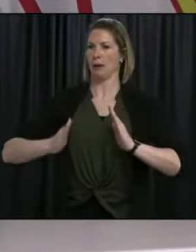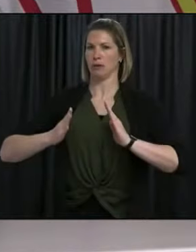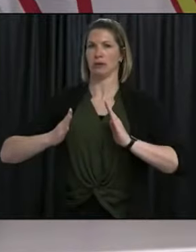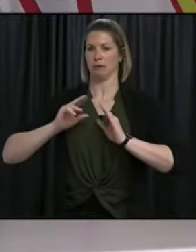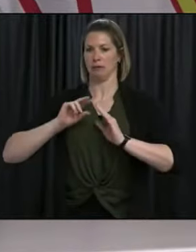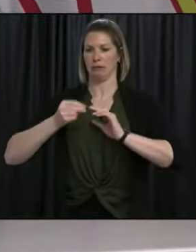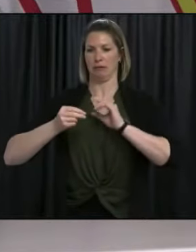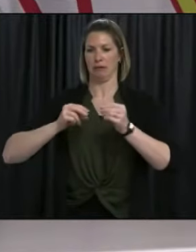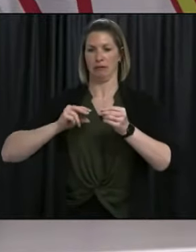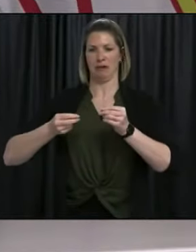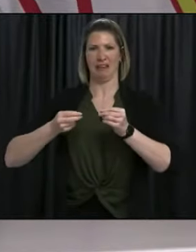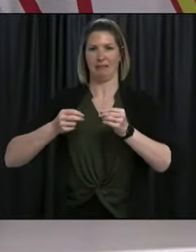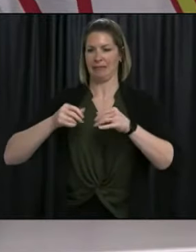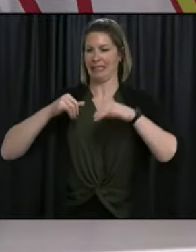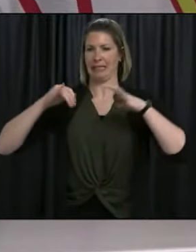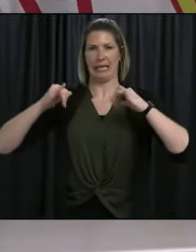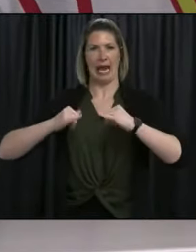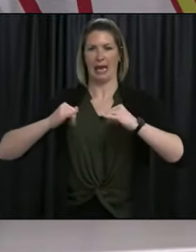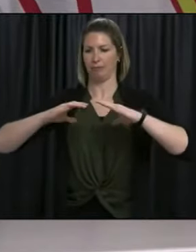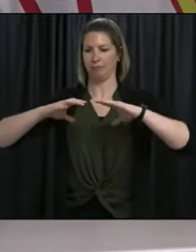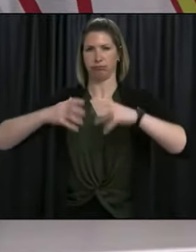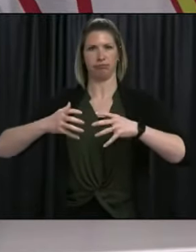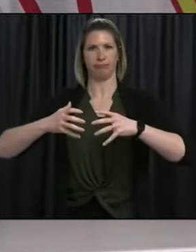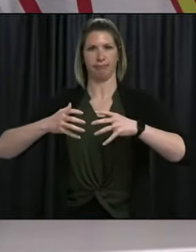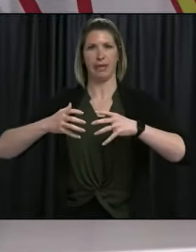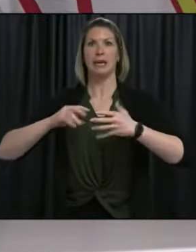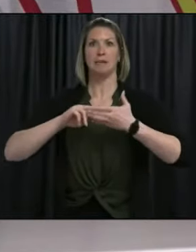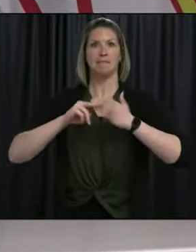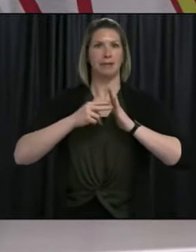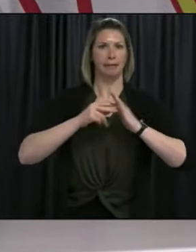adhering to self-isolation and testing requirements.